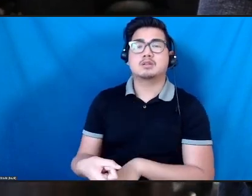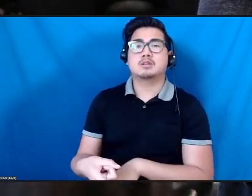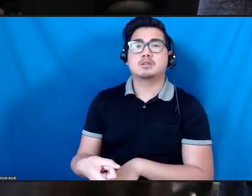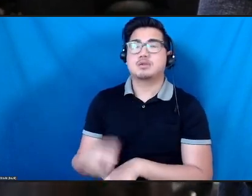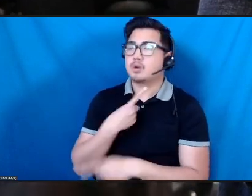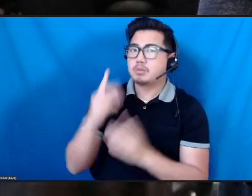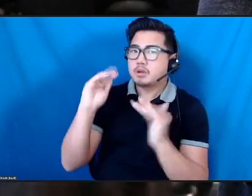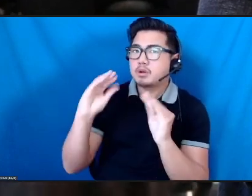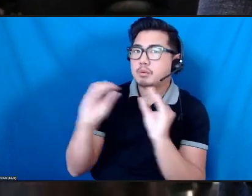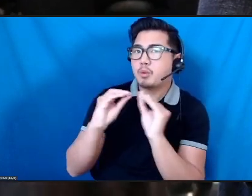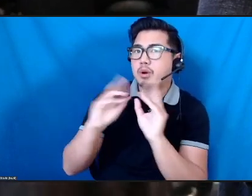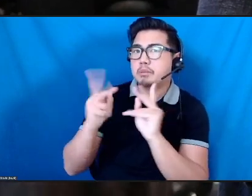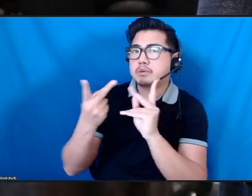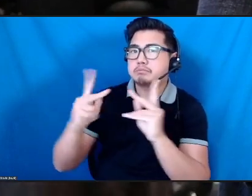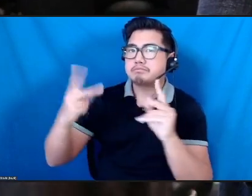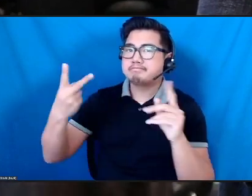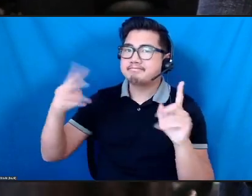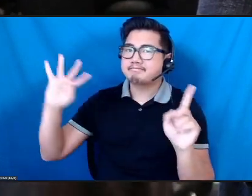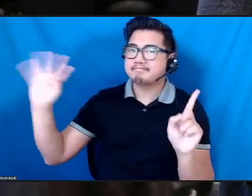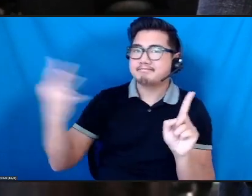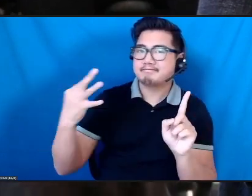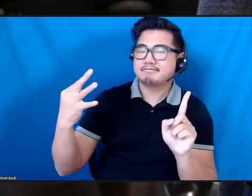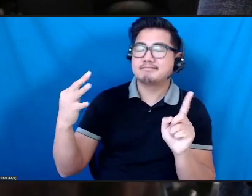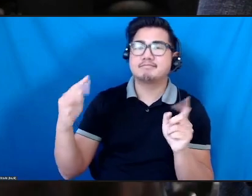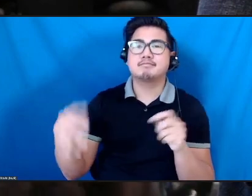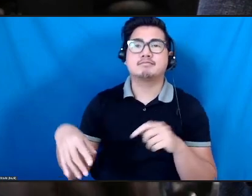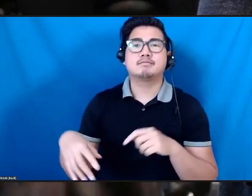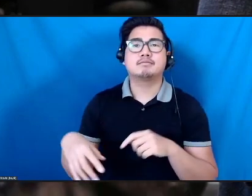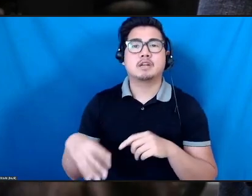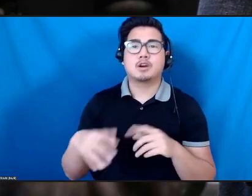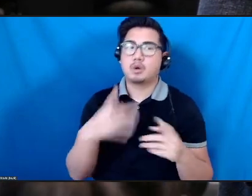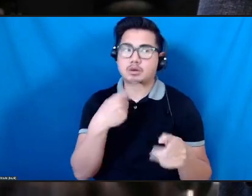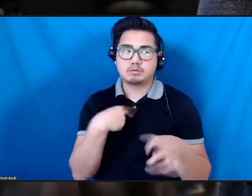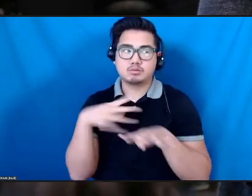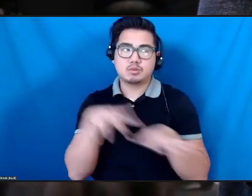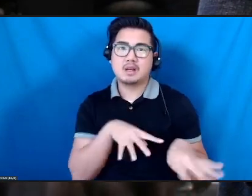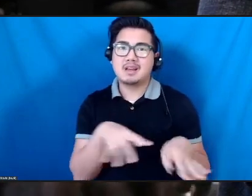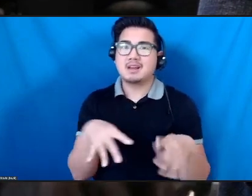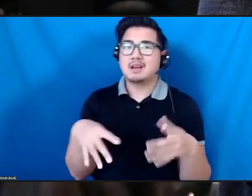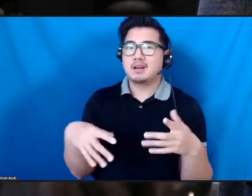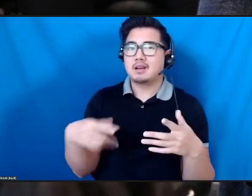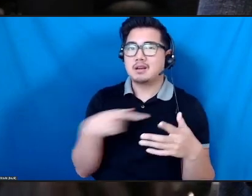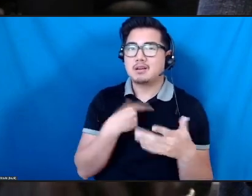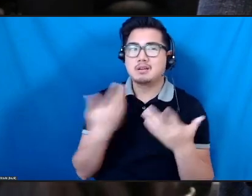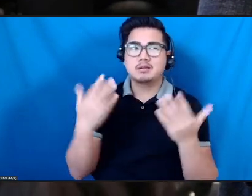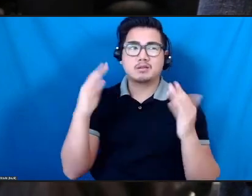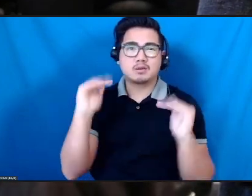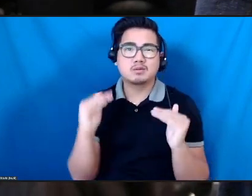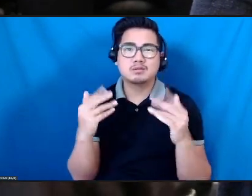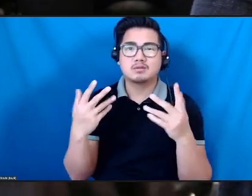create some buzz, some time, some resources, and answer some of those.